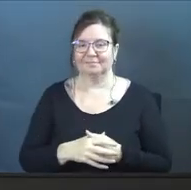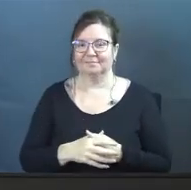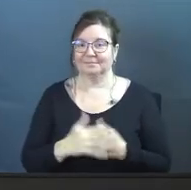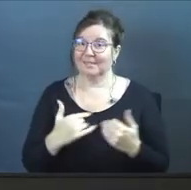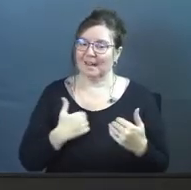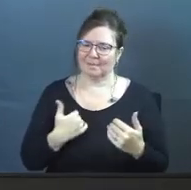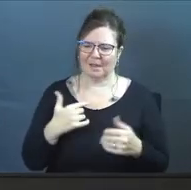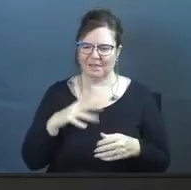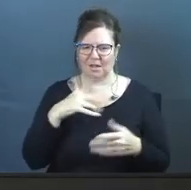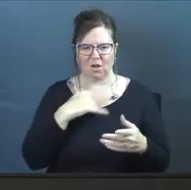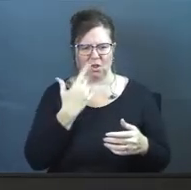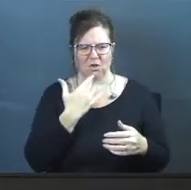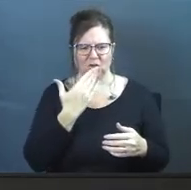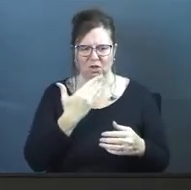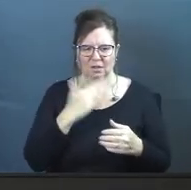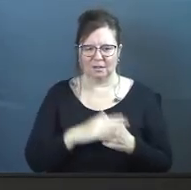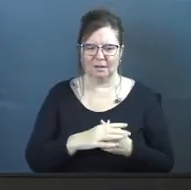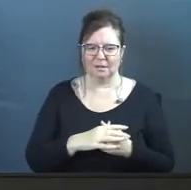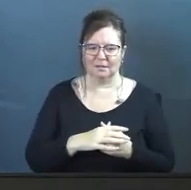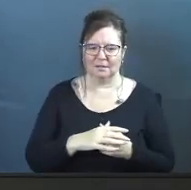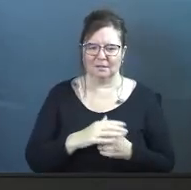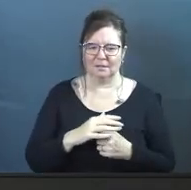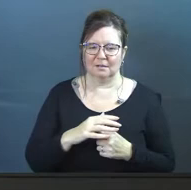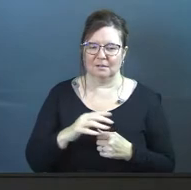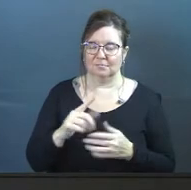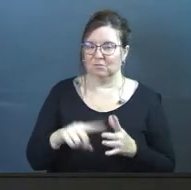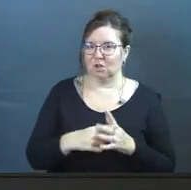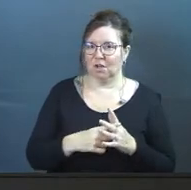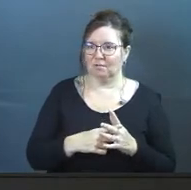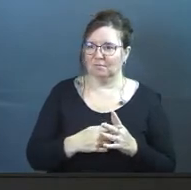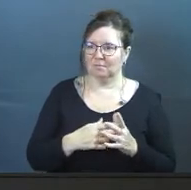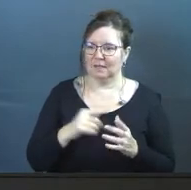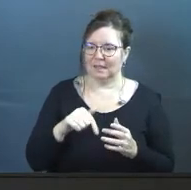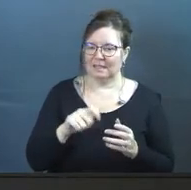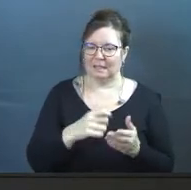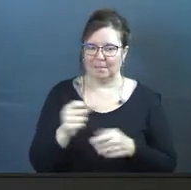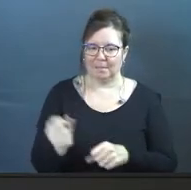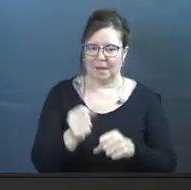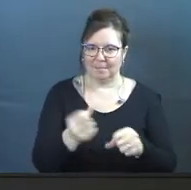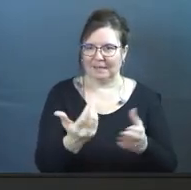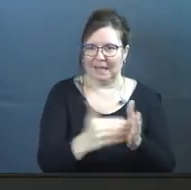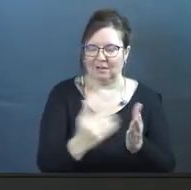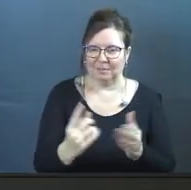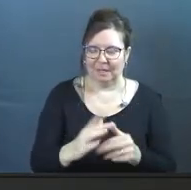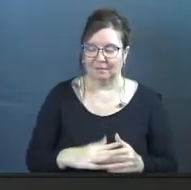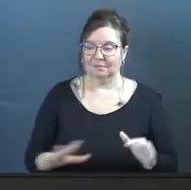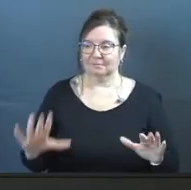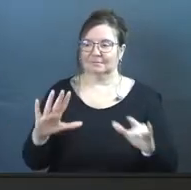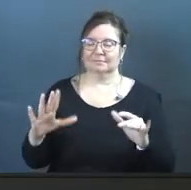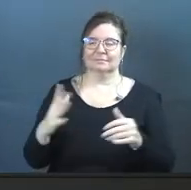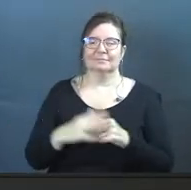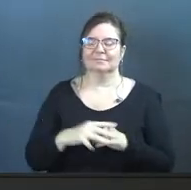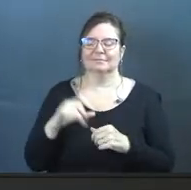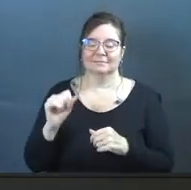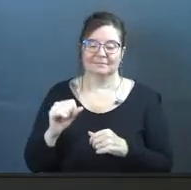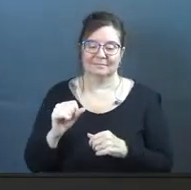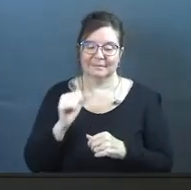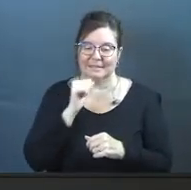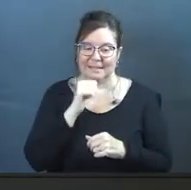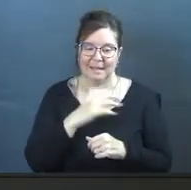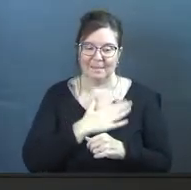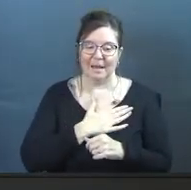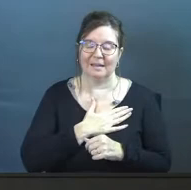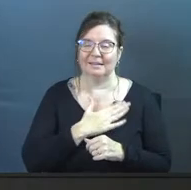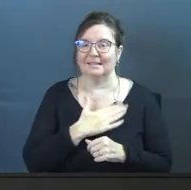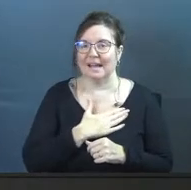You know, I'm like, man, this looks good. It's like, okay, sorry, let's start. Like, you know, let's, this needs to be mopped again or something like that. Um, yeah, not my,